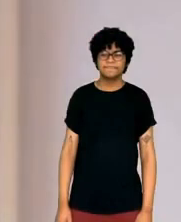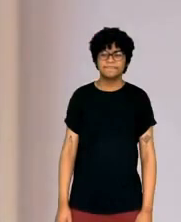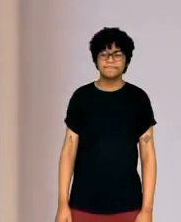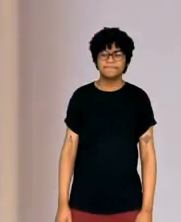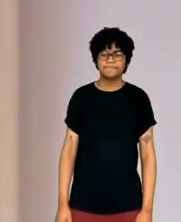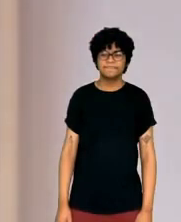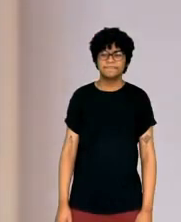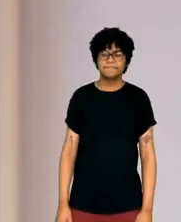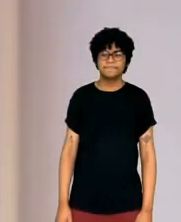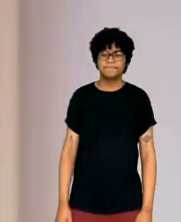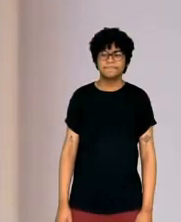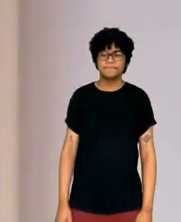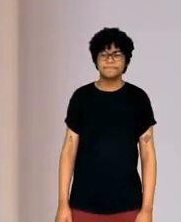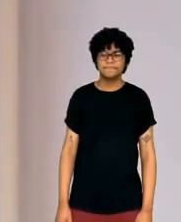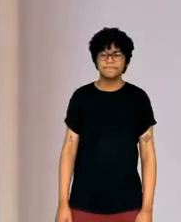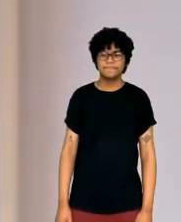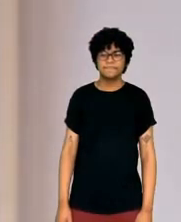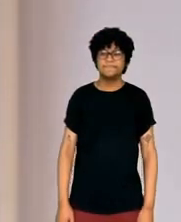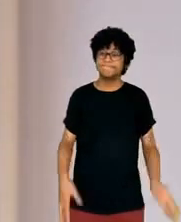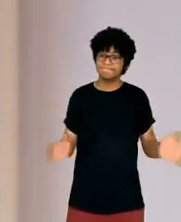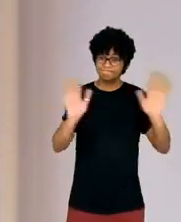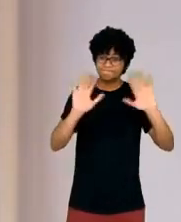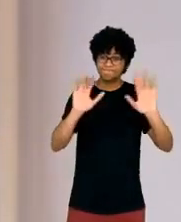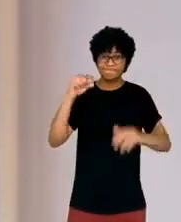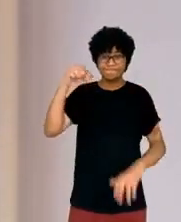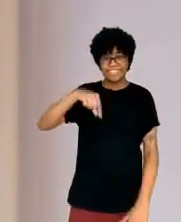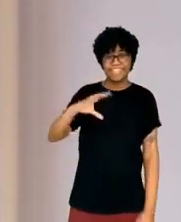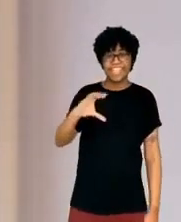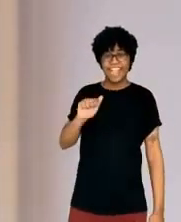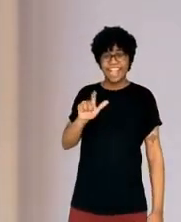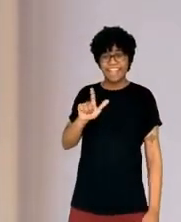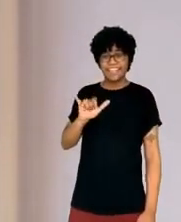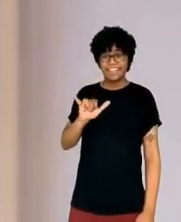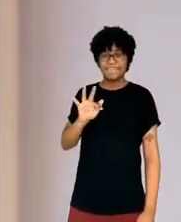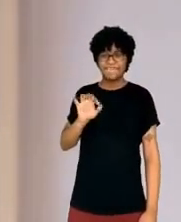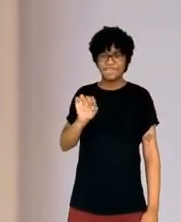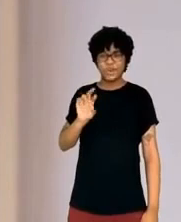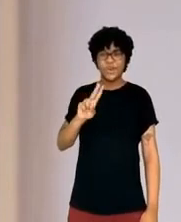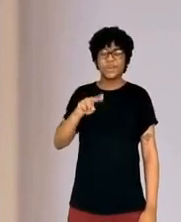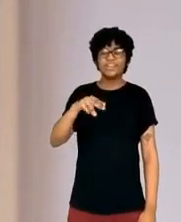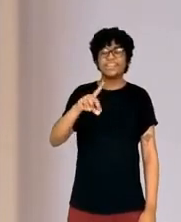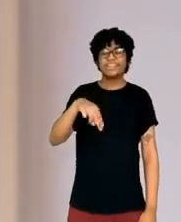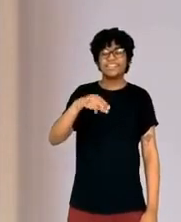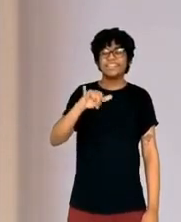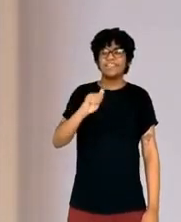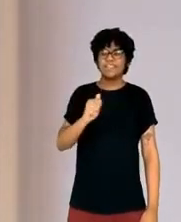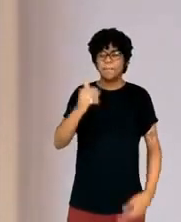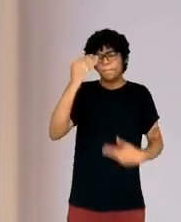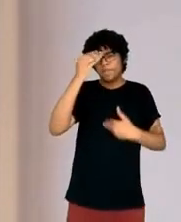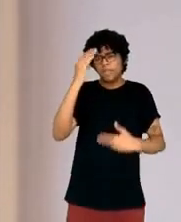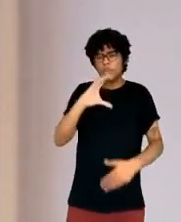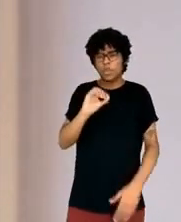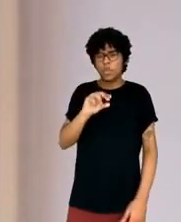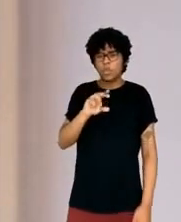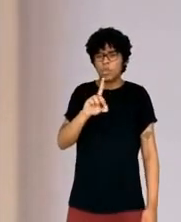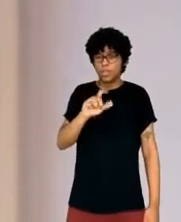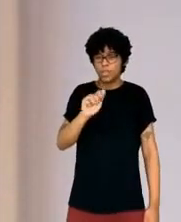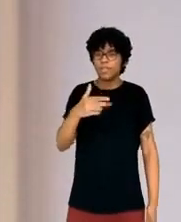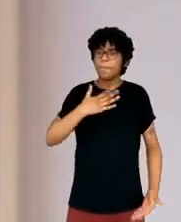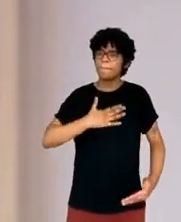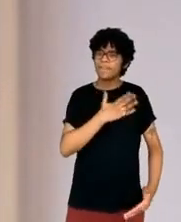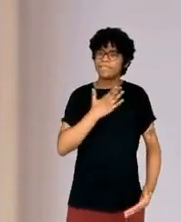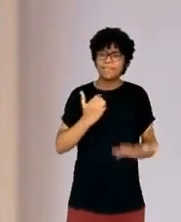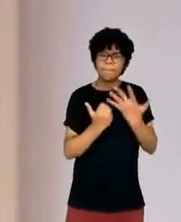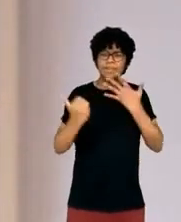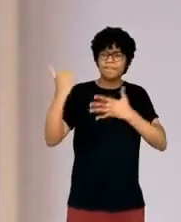Hello from California, and thank you to COTA for inviting me to speak today. Truly an honor and a privilege for me to address